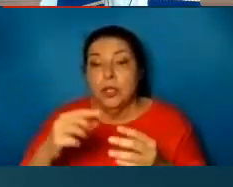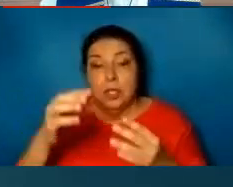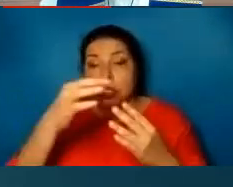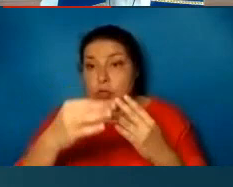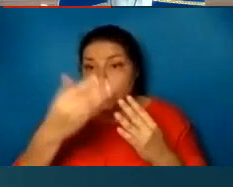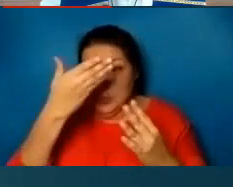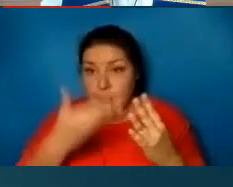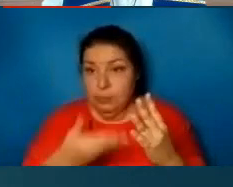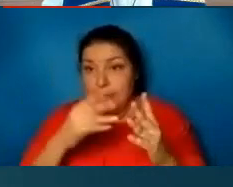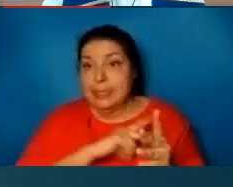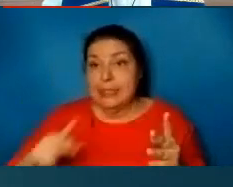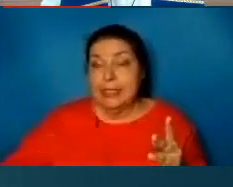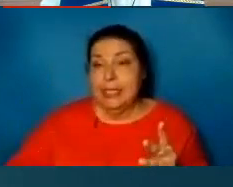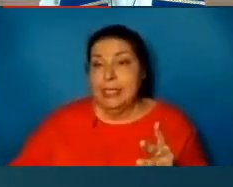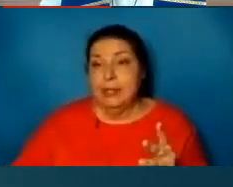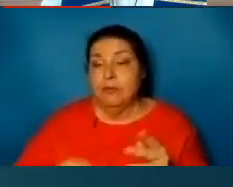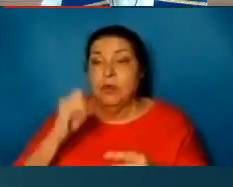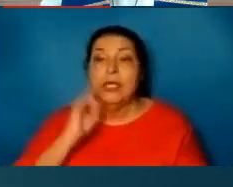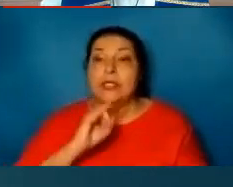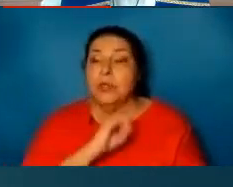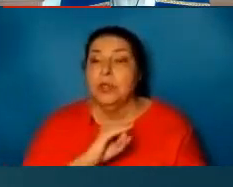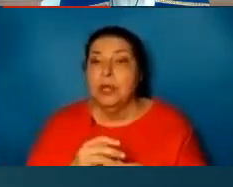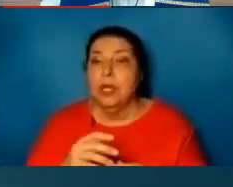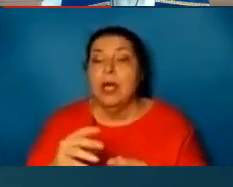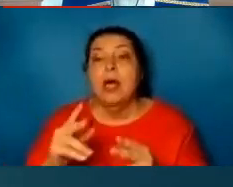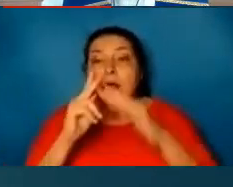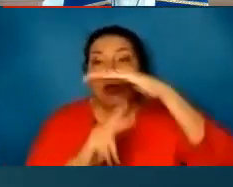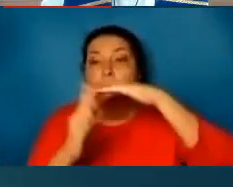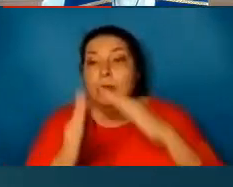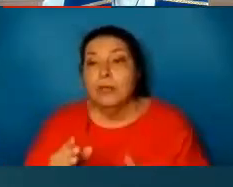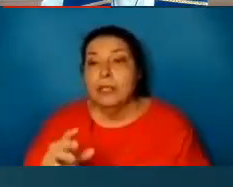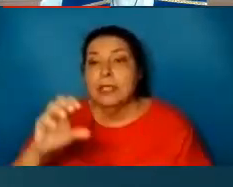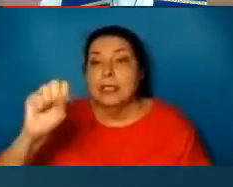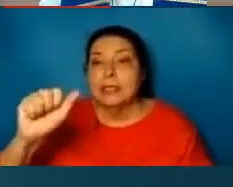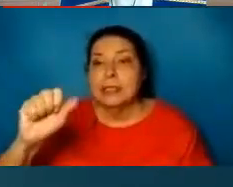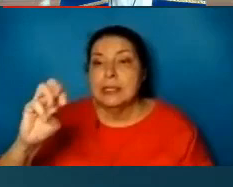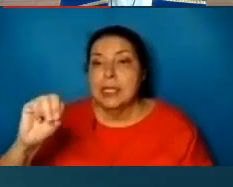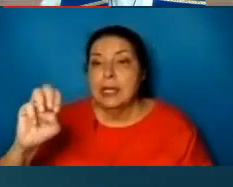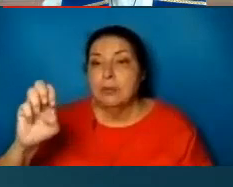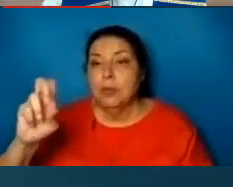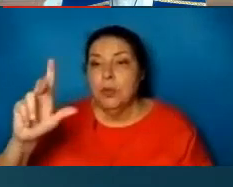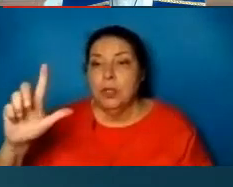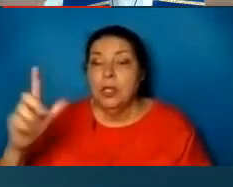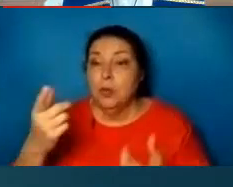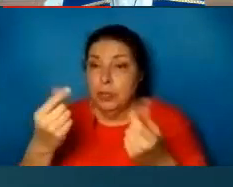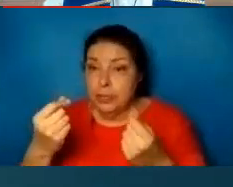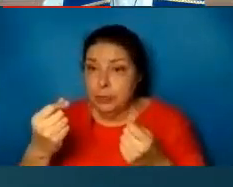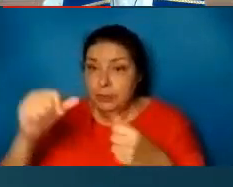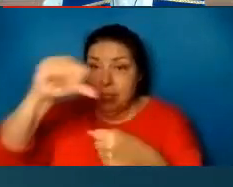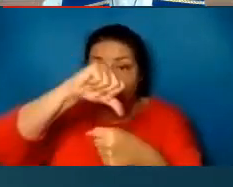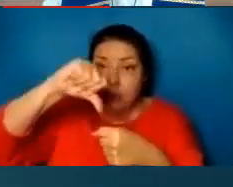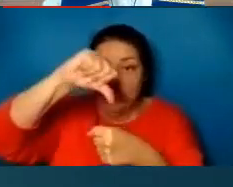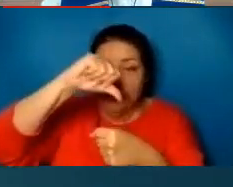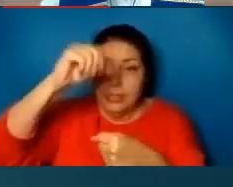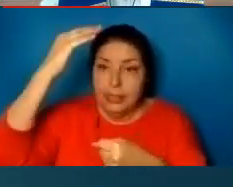prophet Samuel came and anointed David by placing oil on his head. And